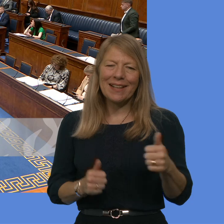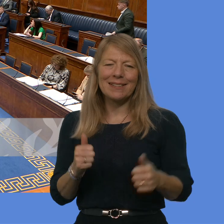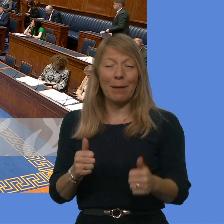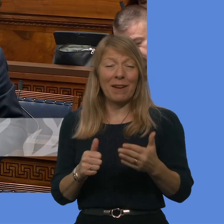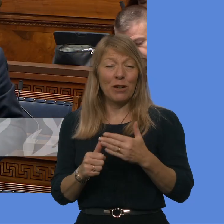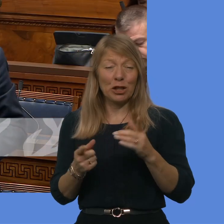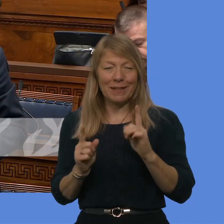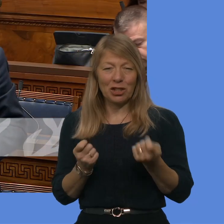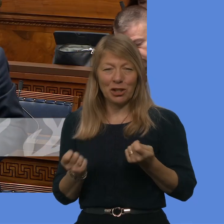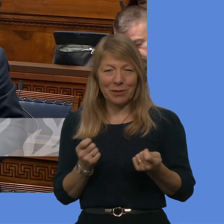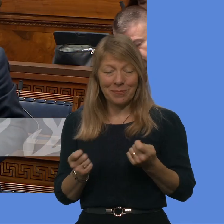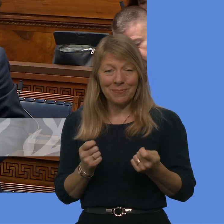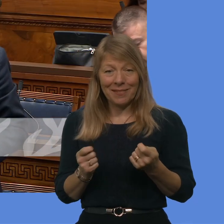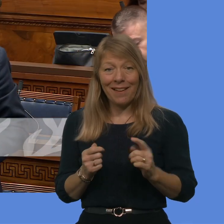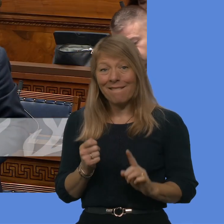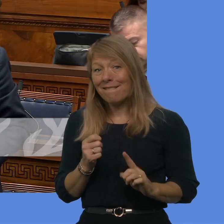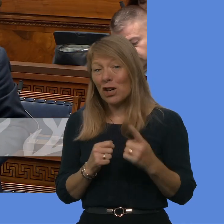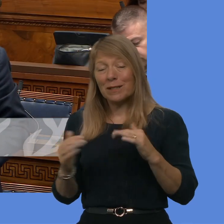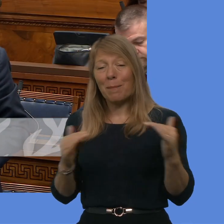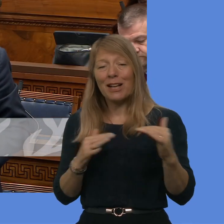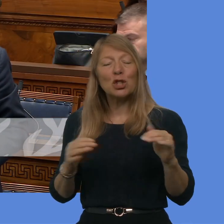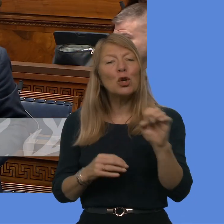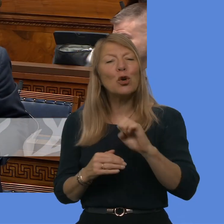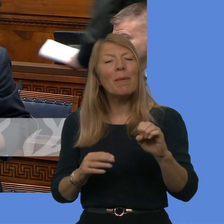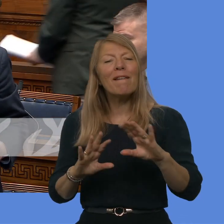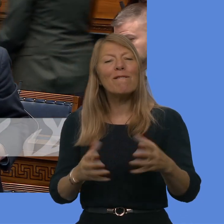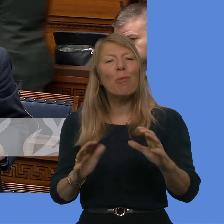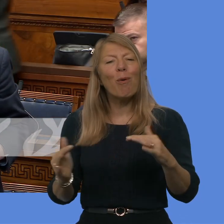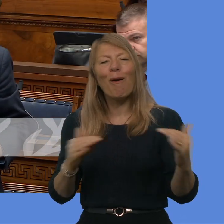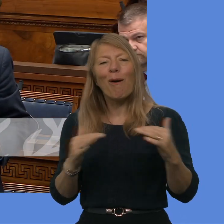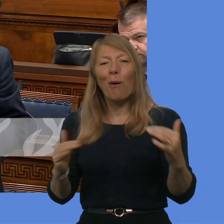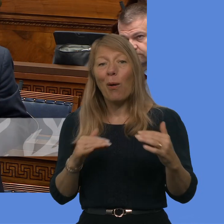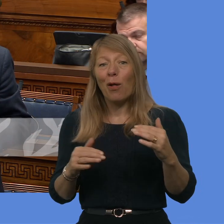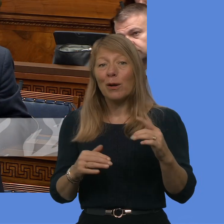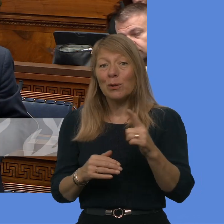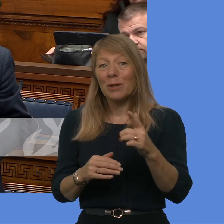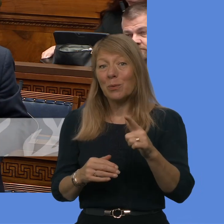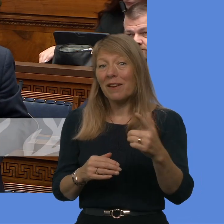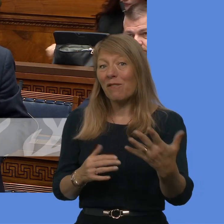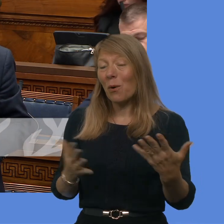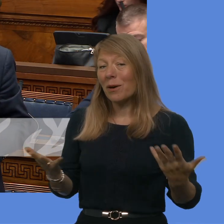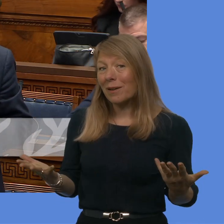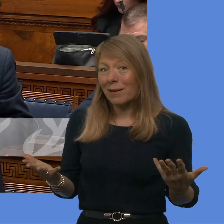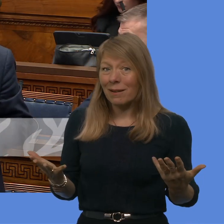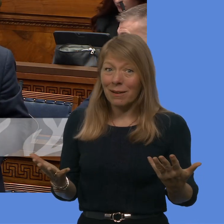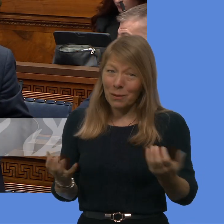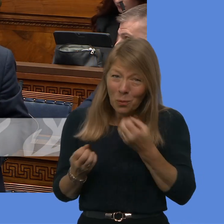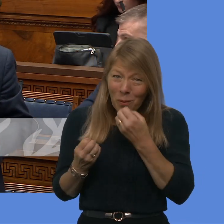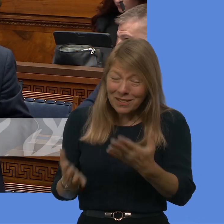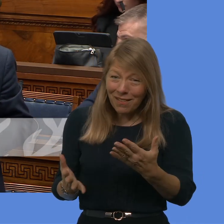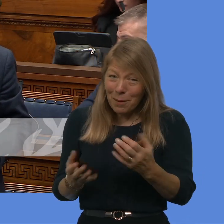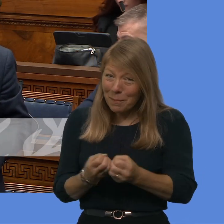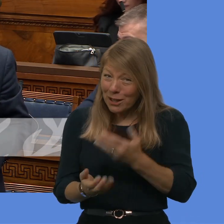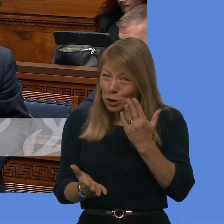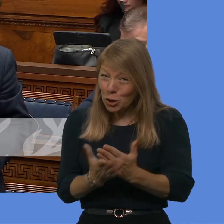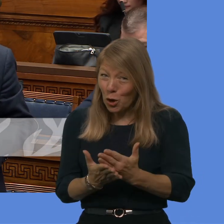of the European Football Championships 2024 will take place. Wouldn't it be wonderful if we could be sure that 2028 was going to happen at Casement Park